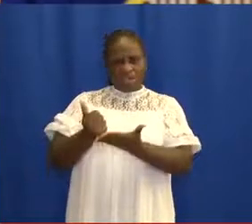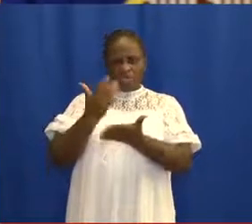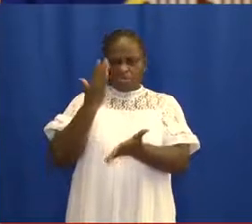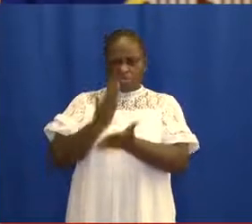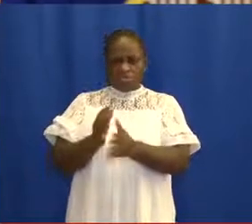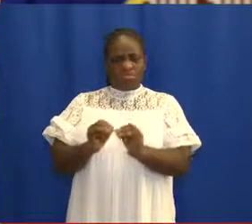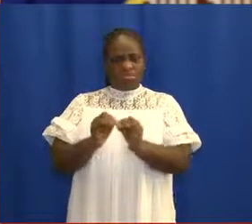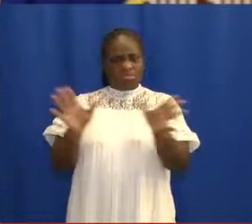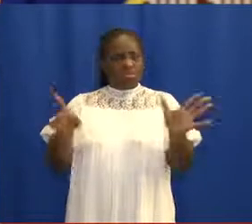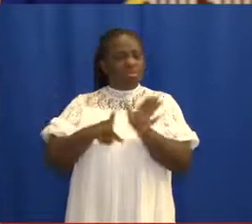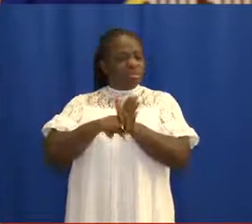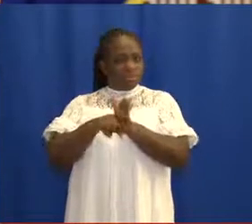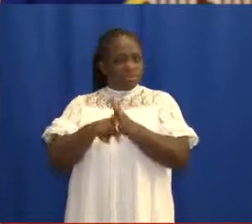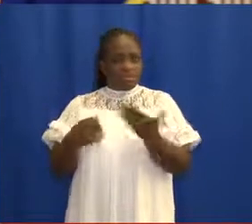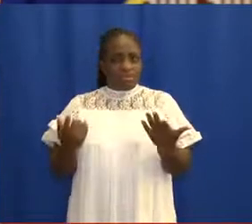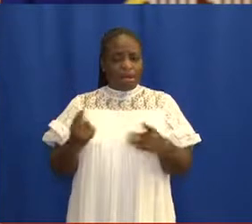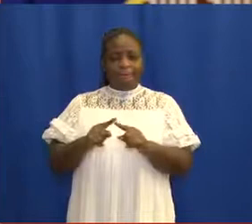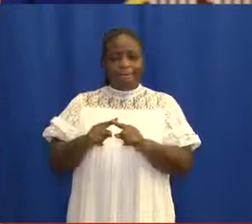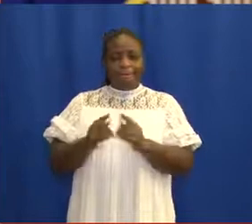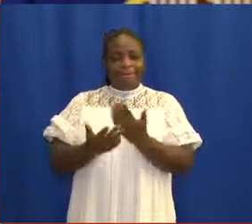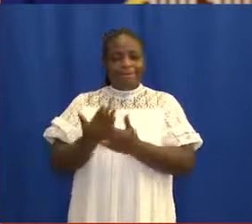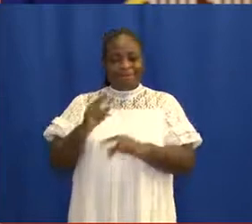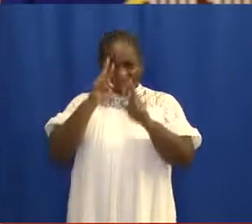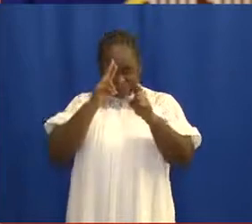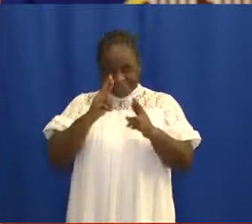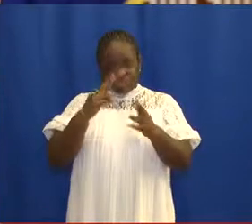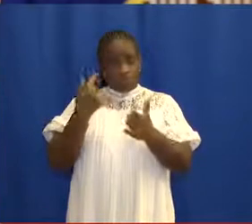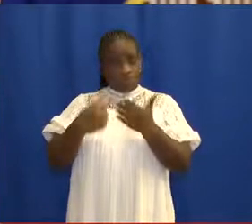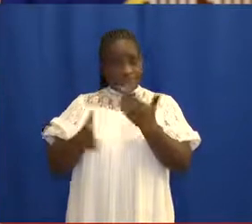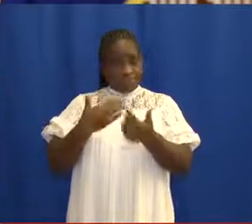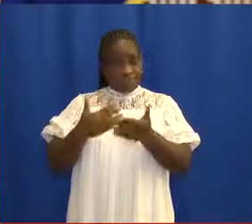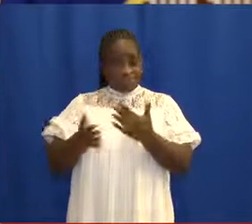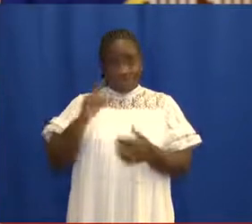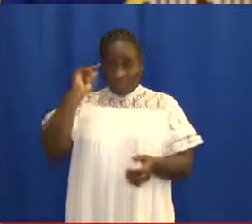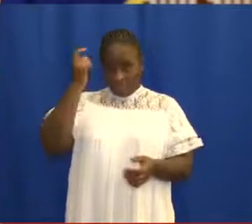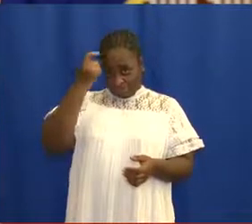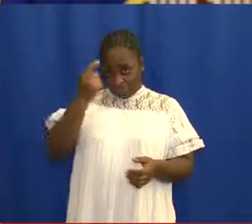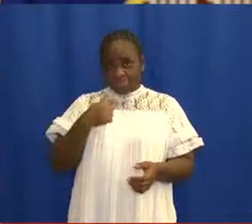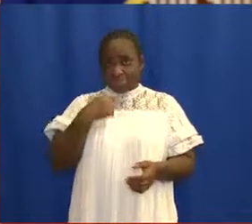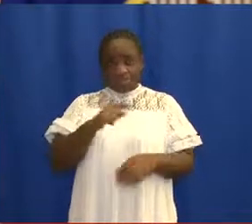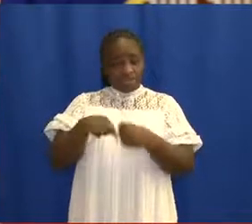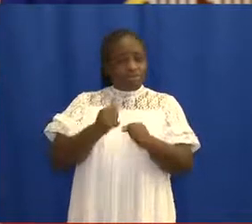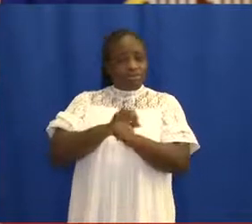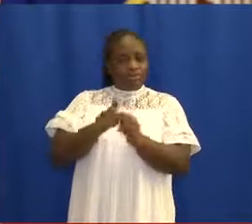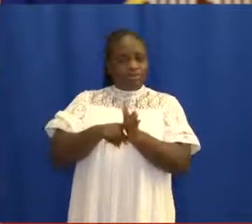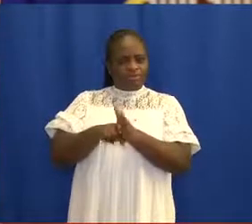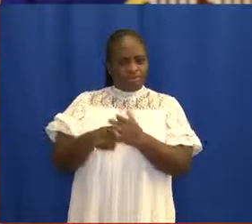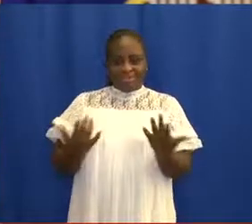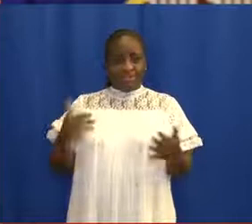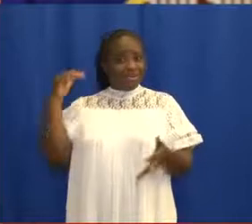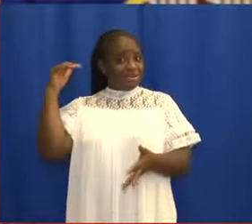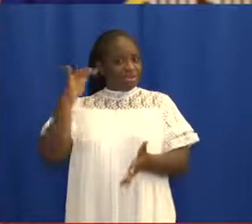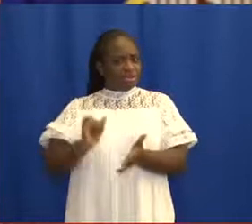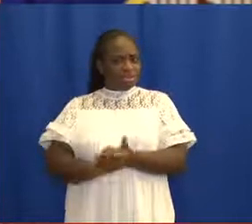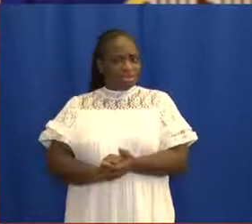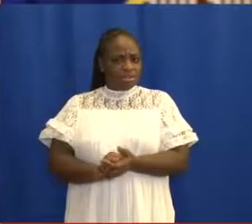the spread of the virus by respecting the protocols government had put in place. The hope was that